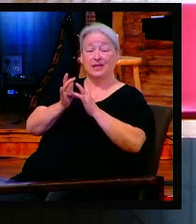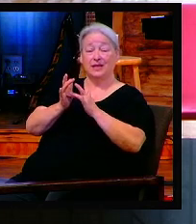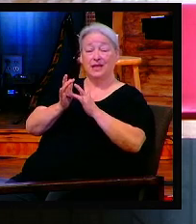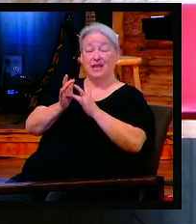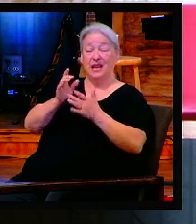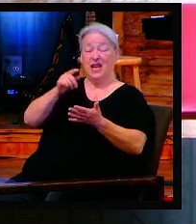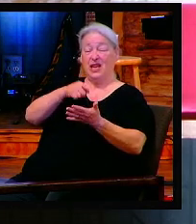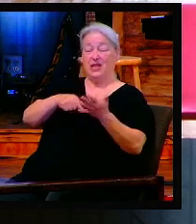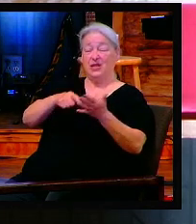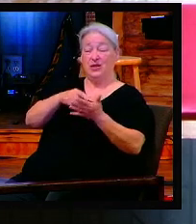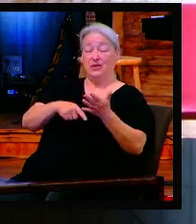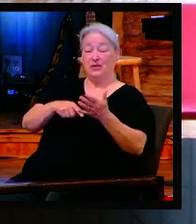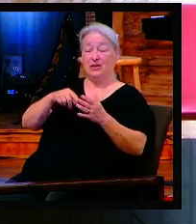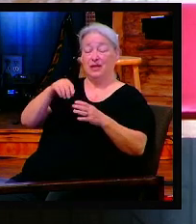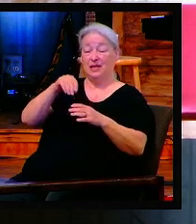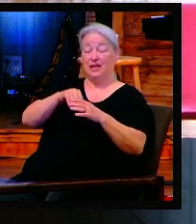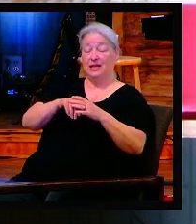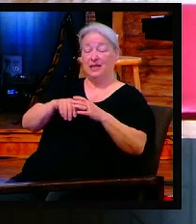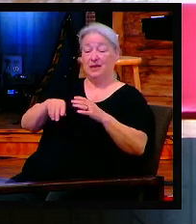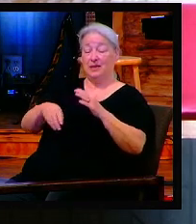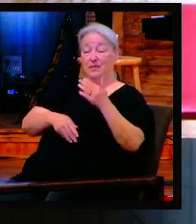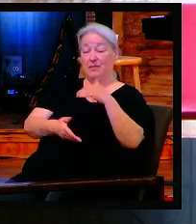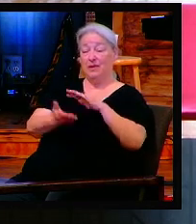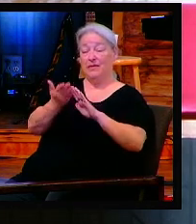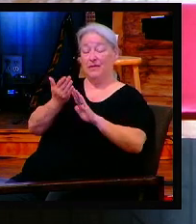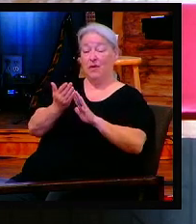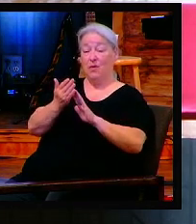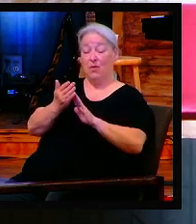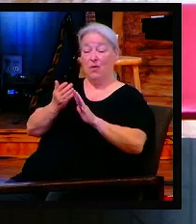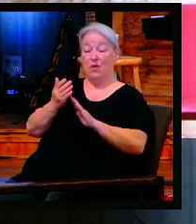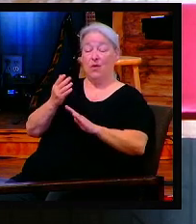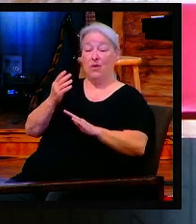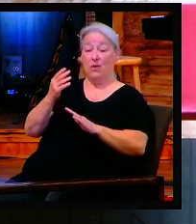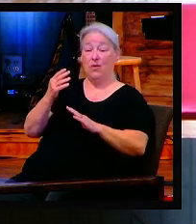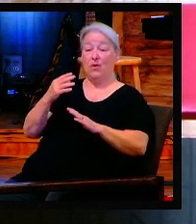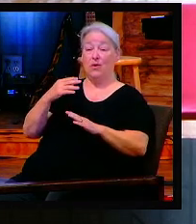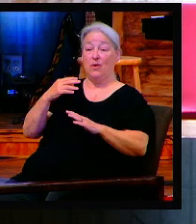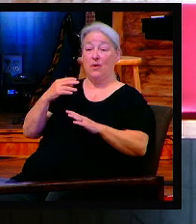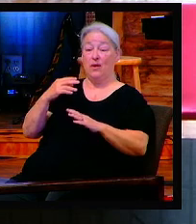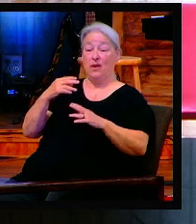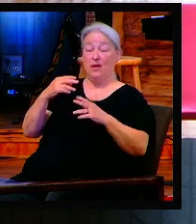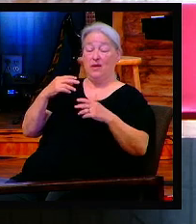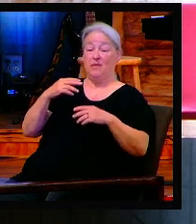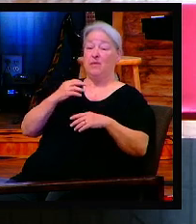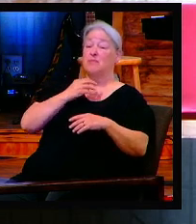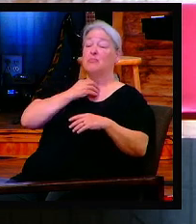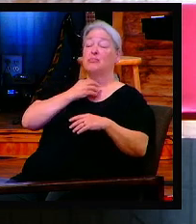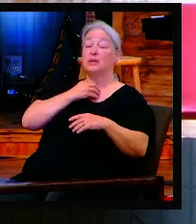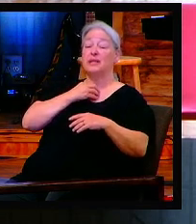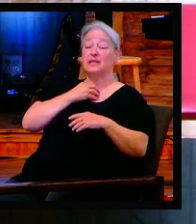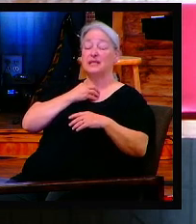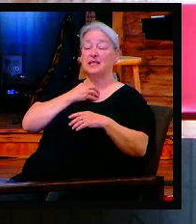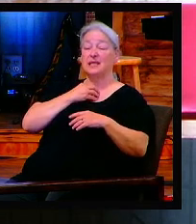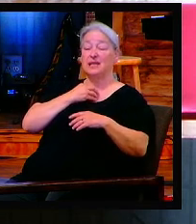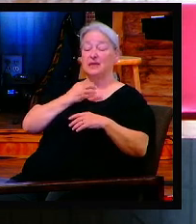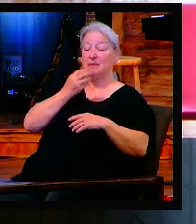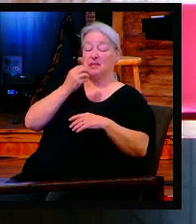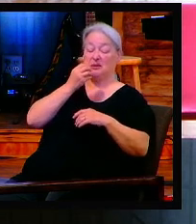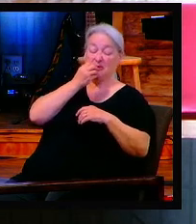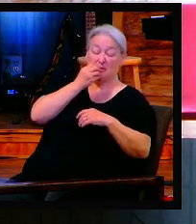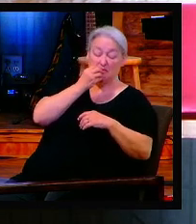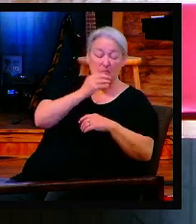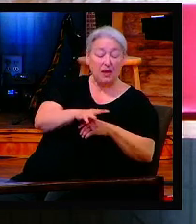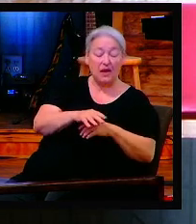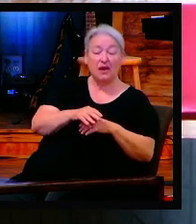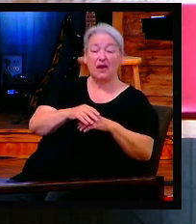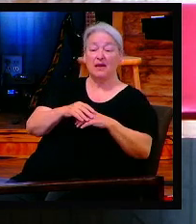He was mocked. He was spit on. His beard was ripped out. The Bible would say, man, I got afraid. The first